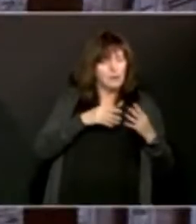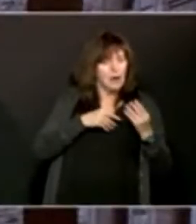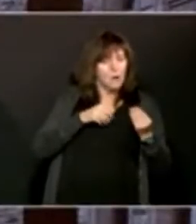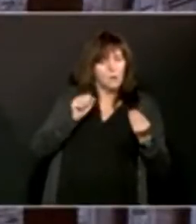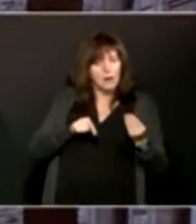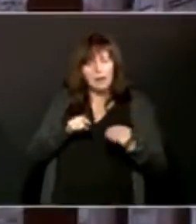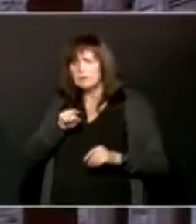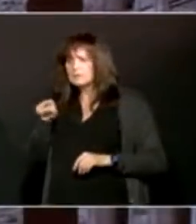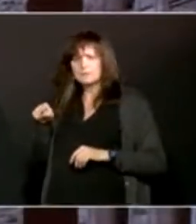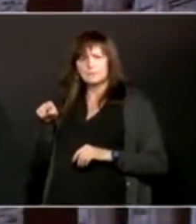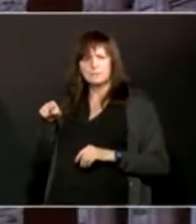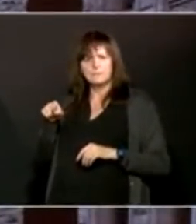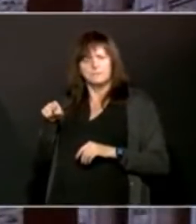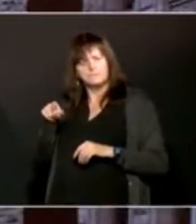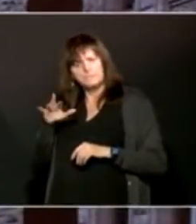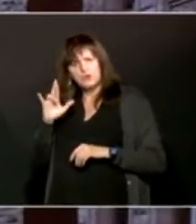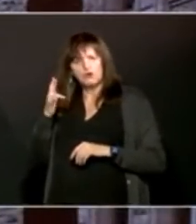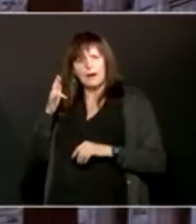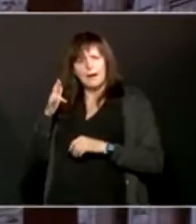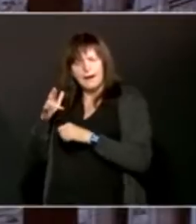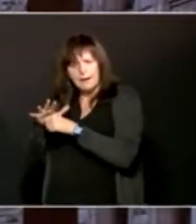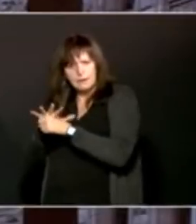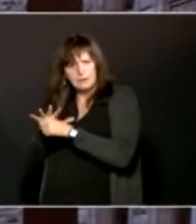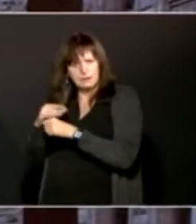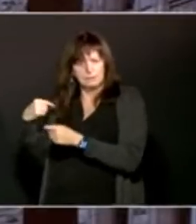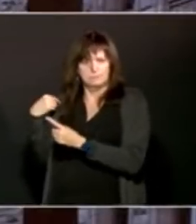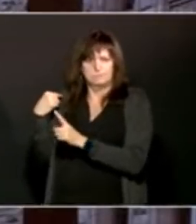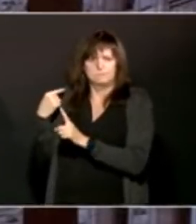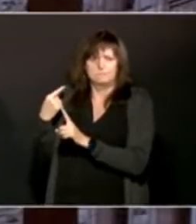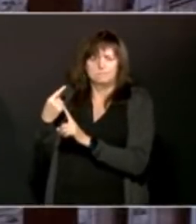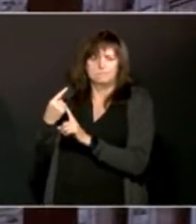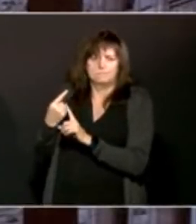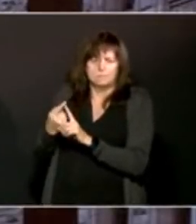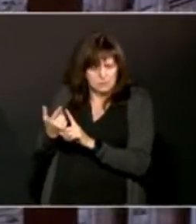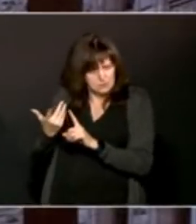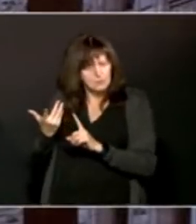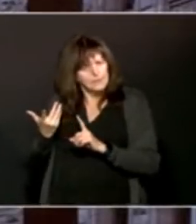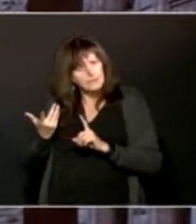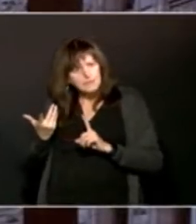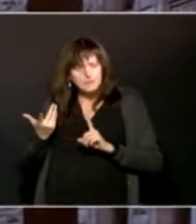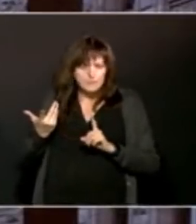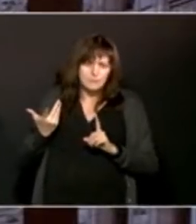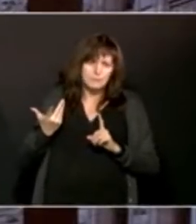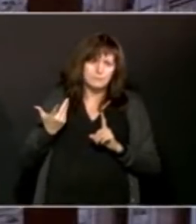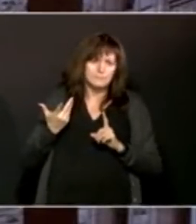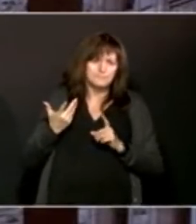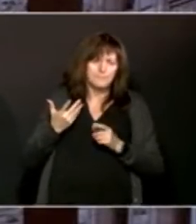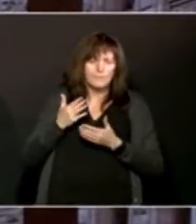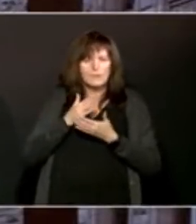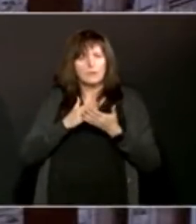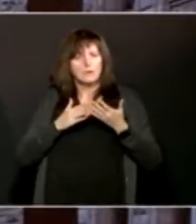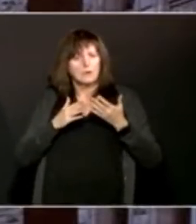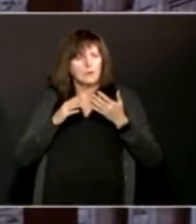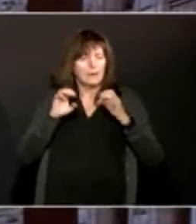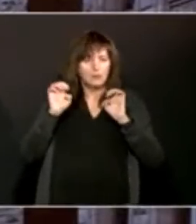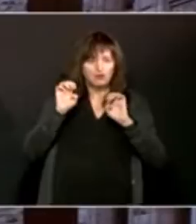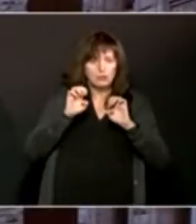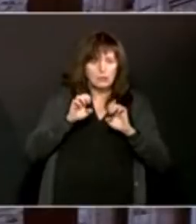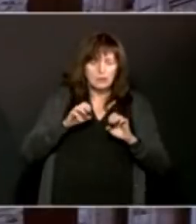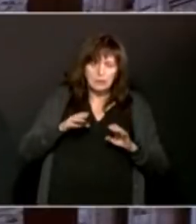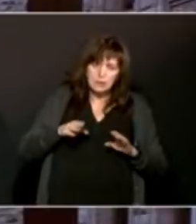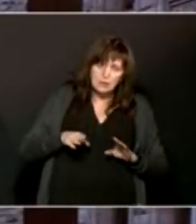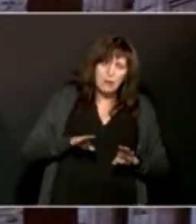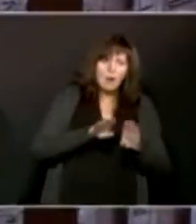for a while versus the ones that went in through the emergency break type concept or with a sudden upswing in cases in their respective